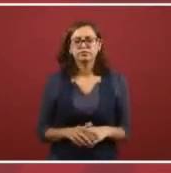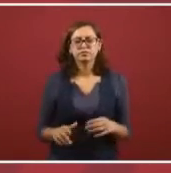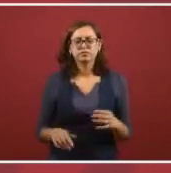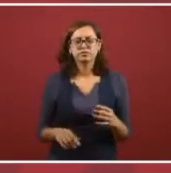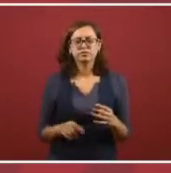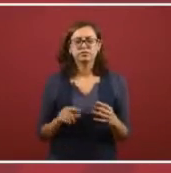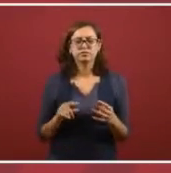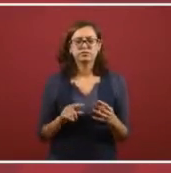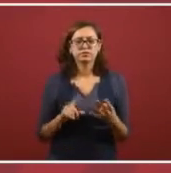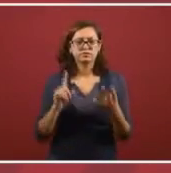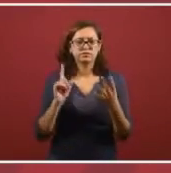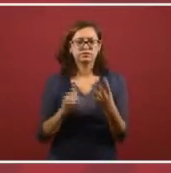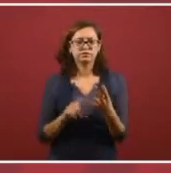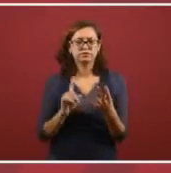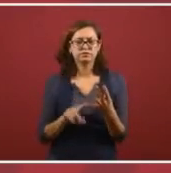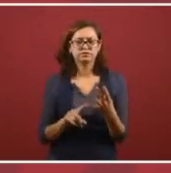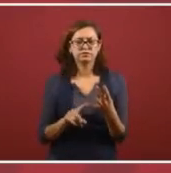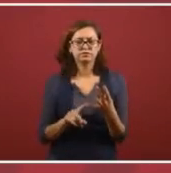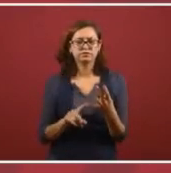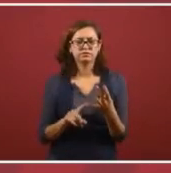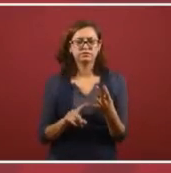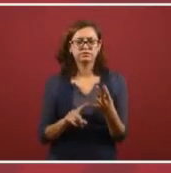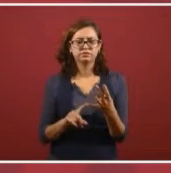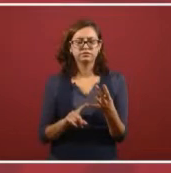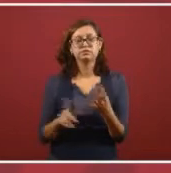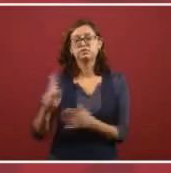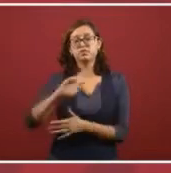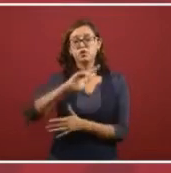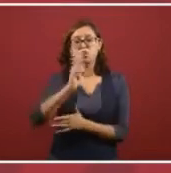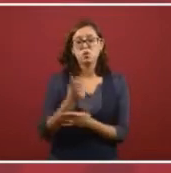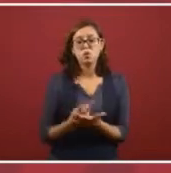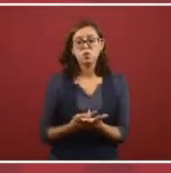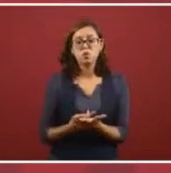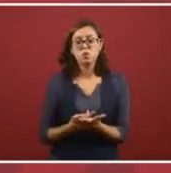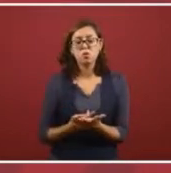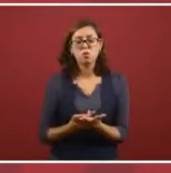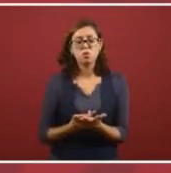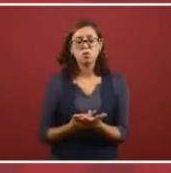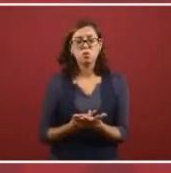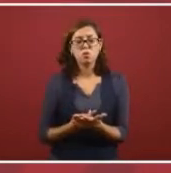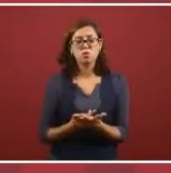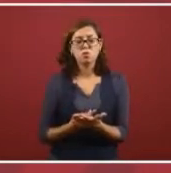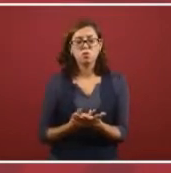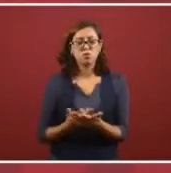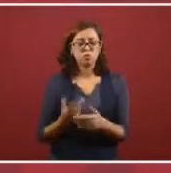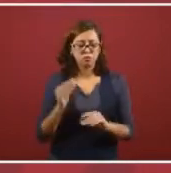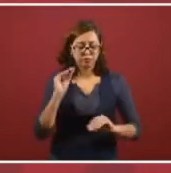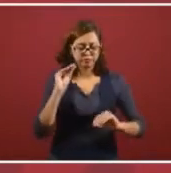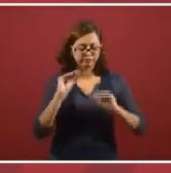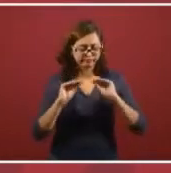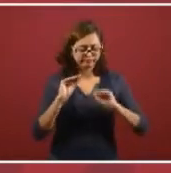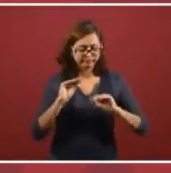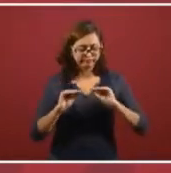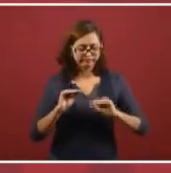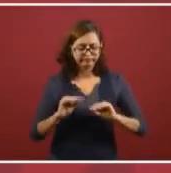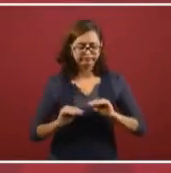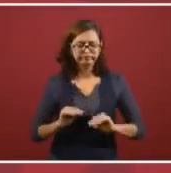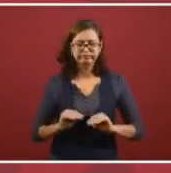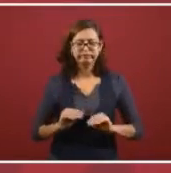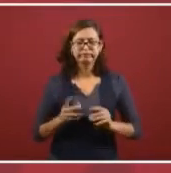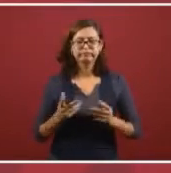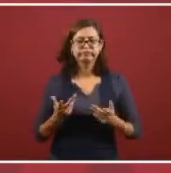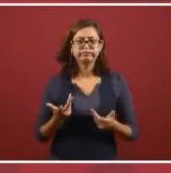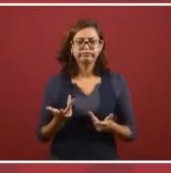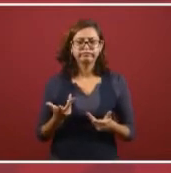And also we're initiating a program for, to rate, or to